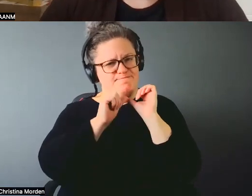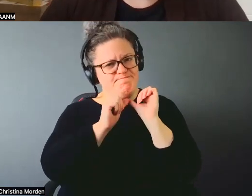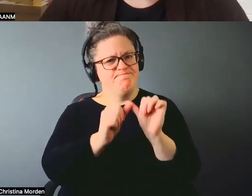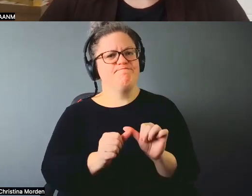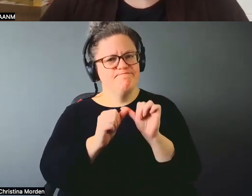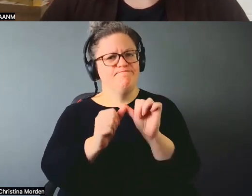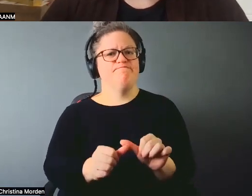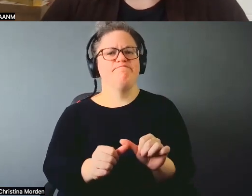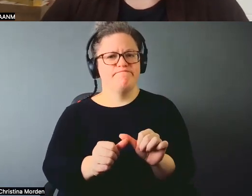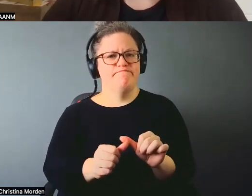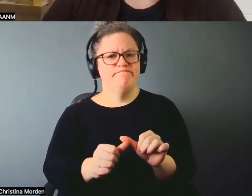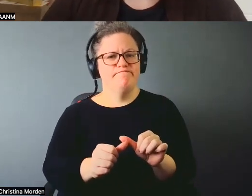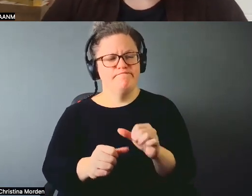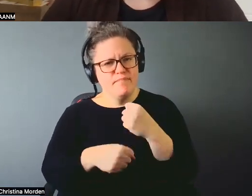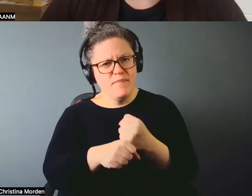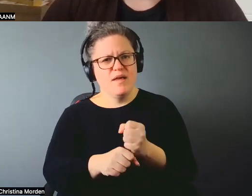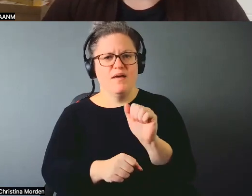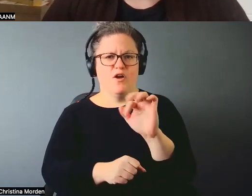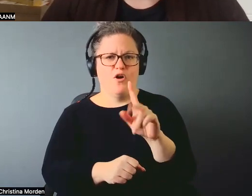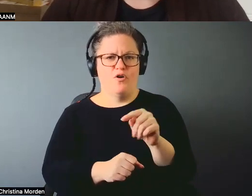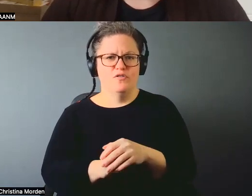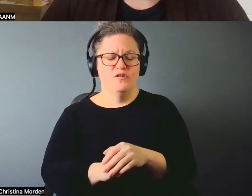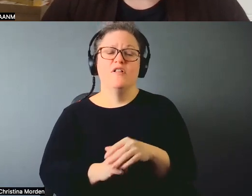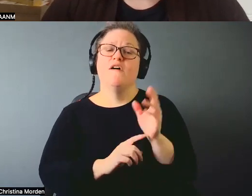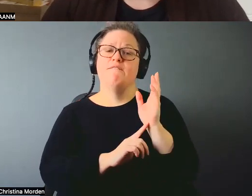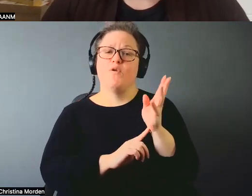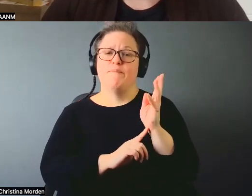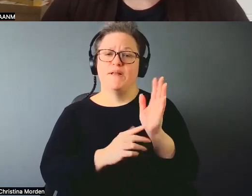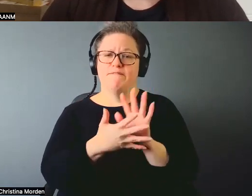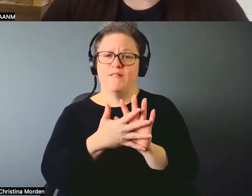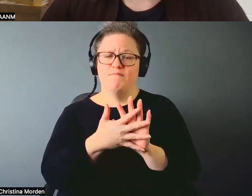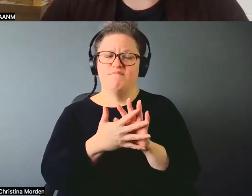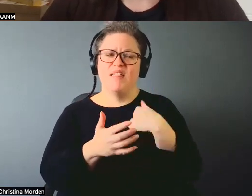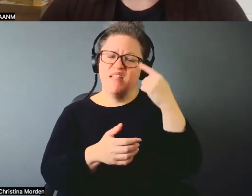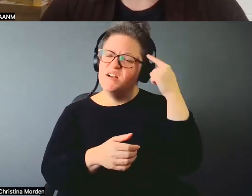let it be, you know, and the four minute film, I think it's like just enough.